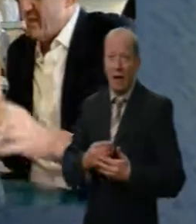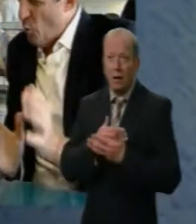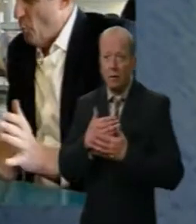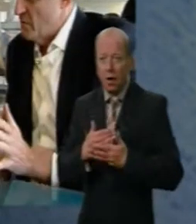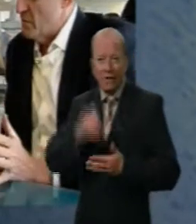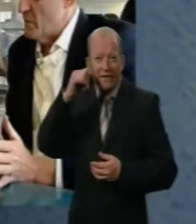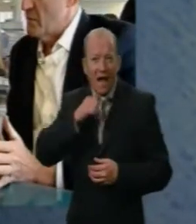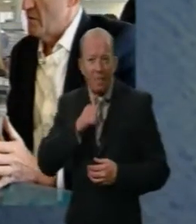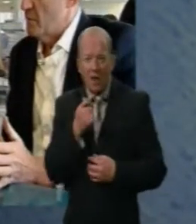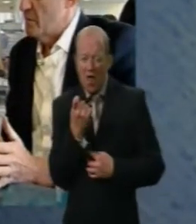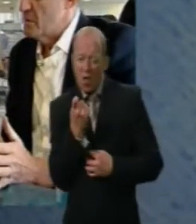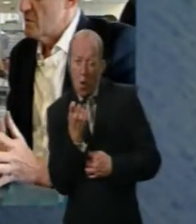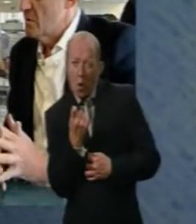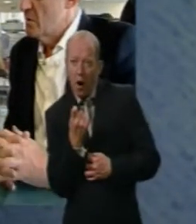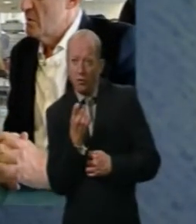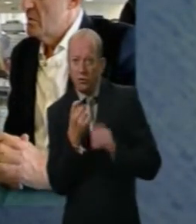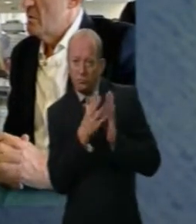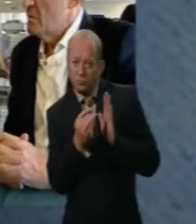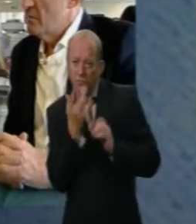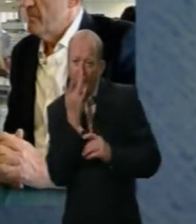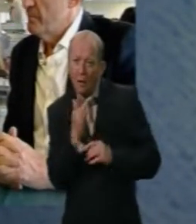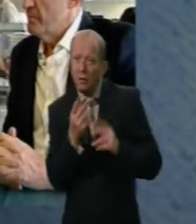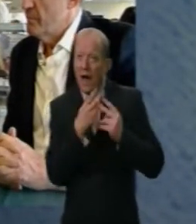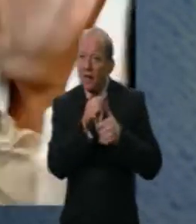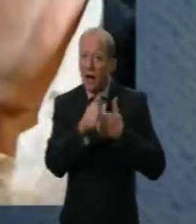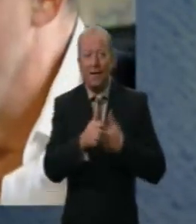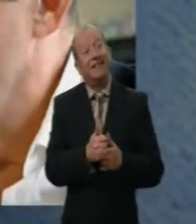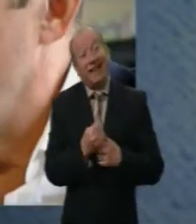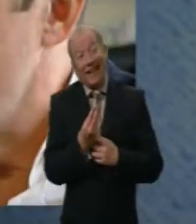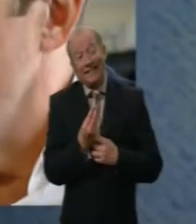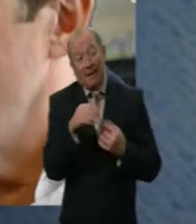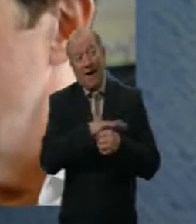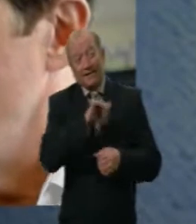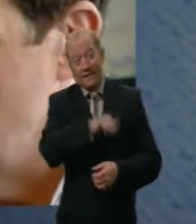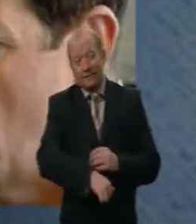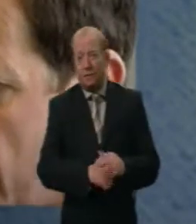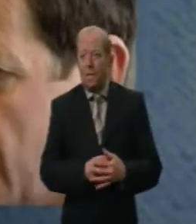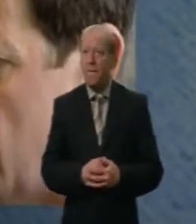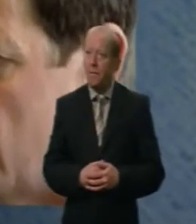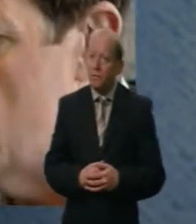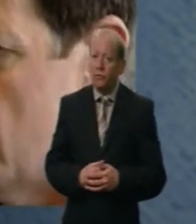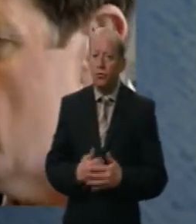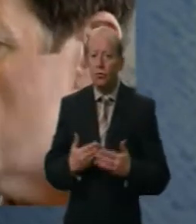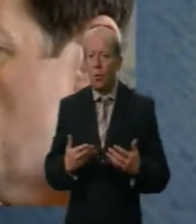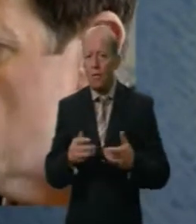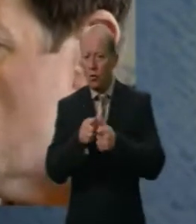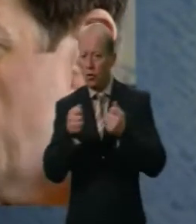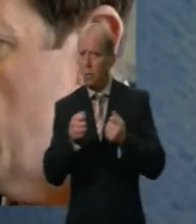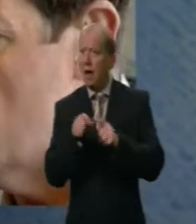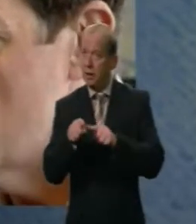The landline number number Which of their trades them.